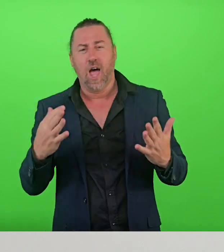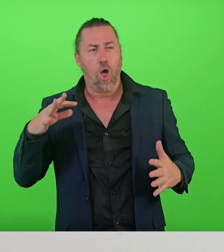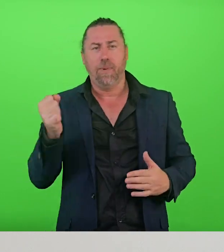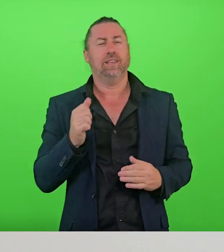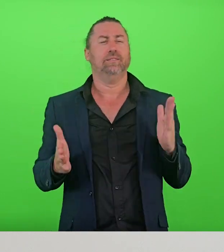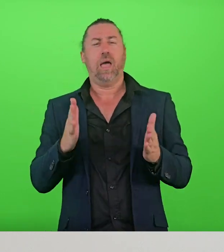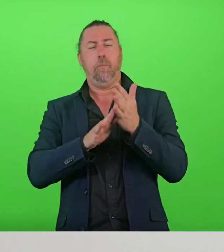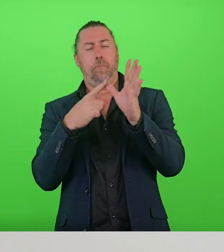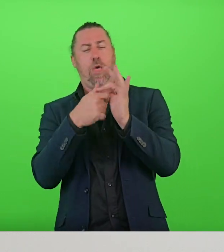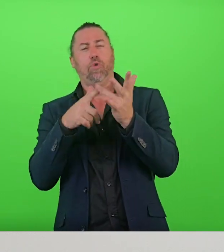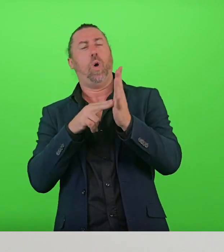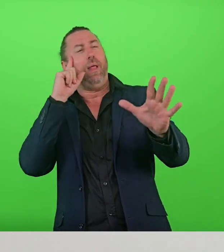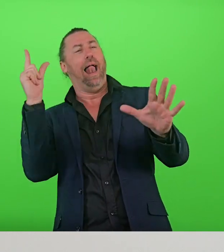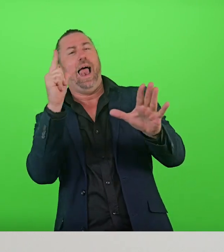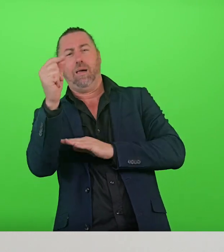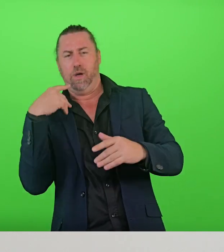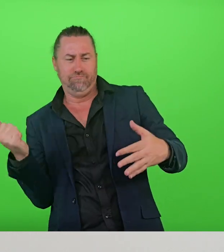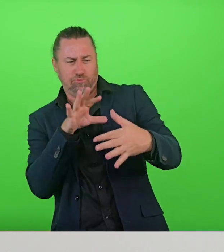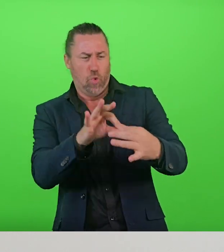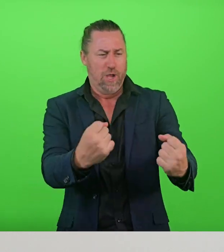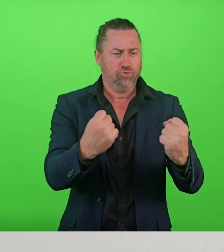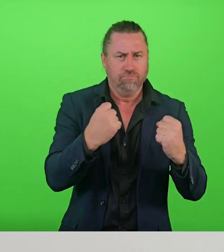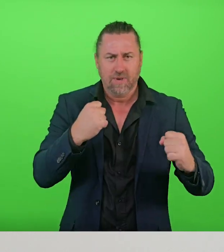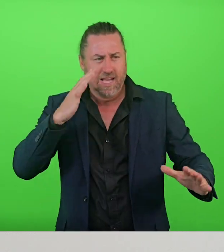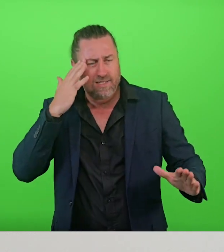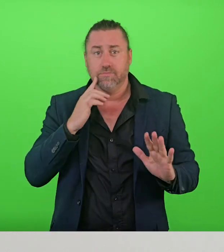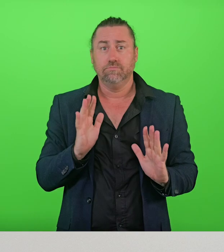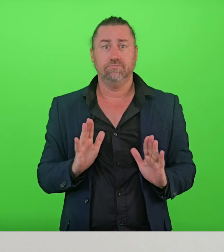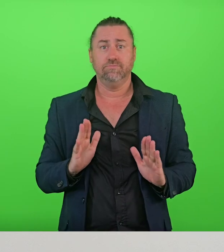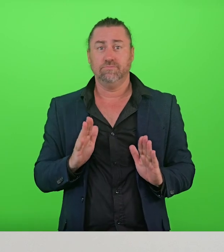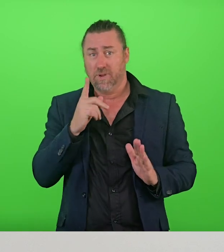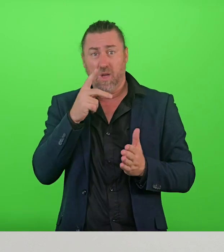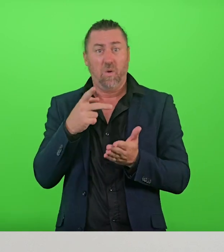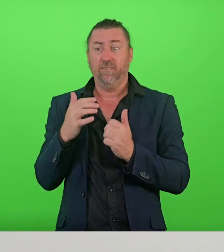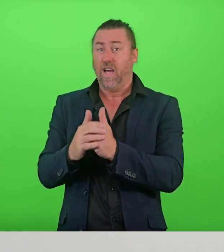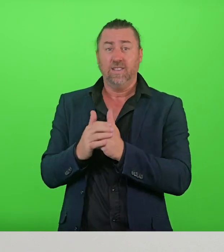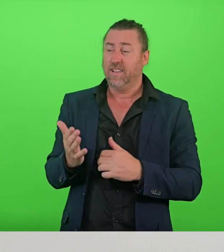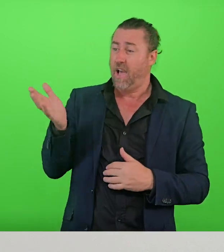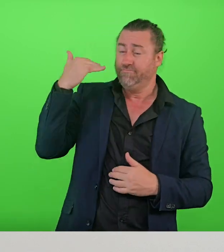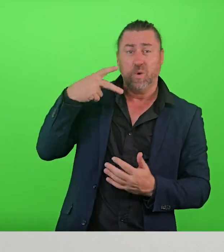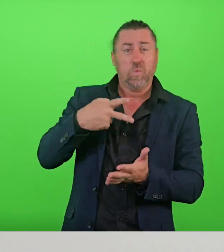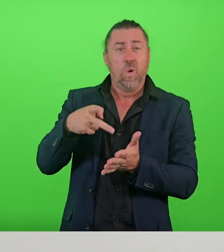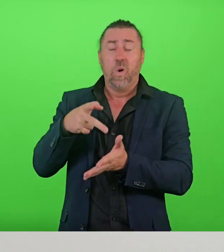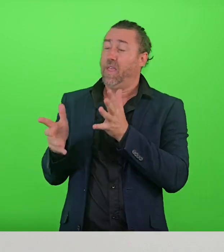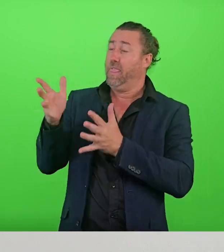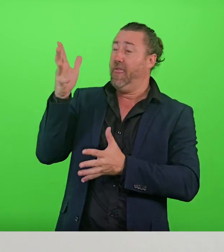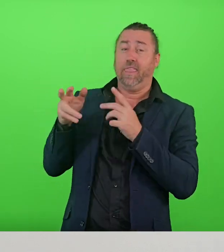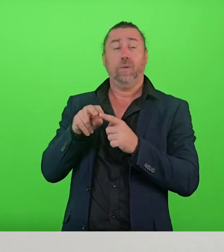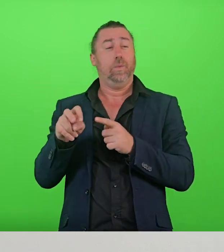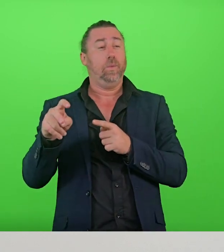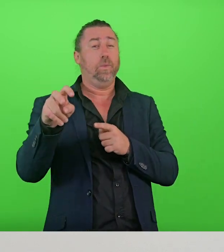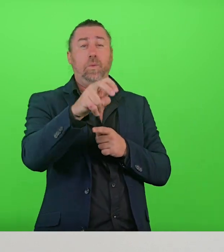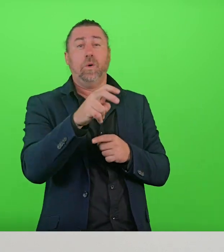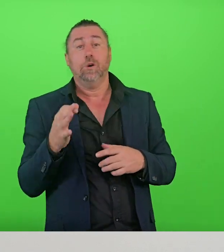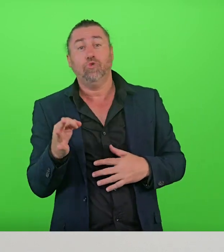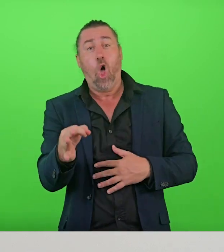marathon. It doesn't mean taking out gym membership. It might just mean going for a regular walk with a friend or your dog, a swim in